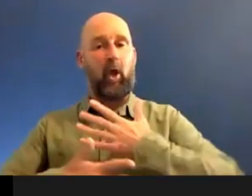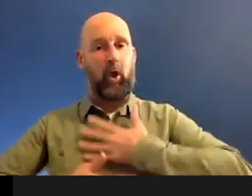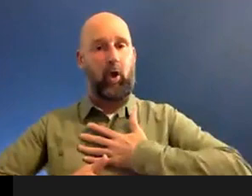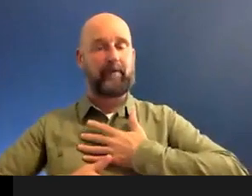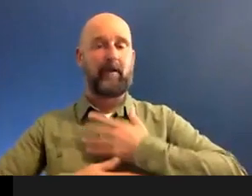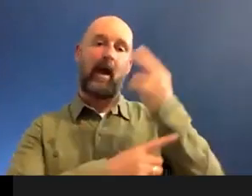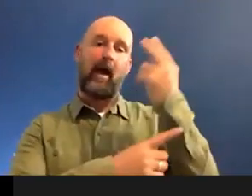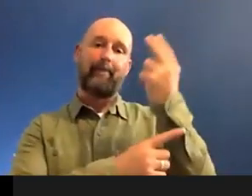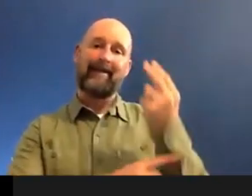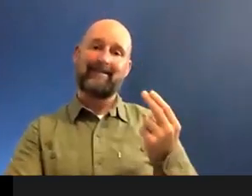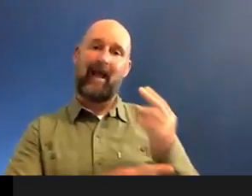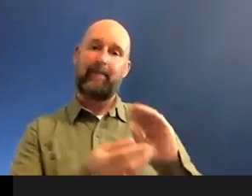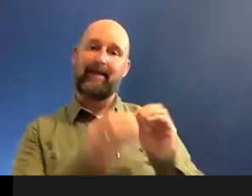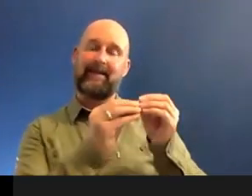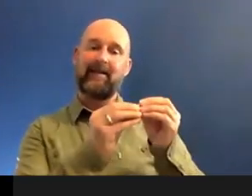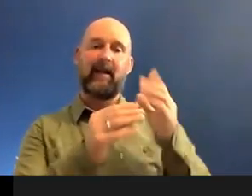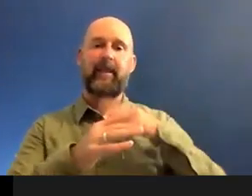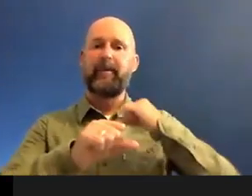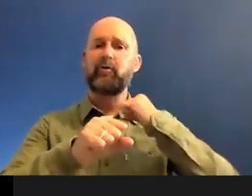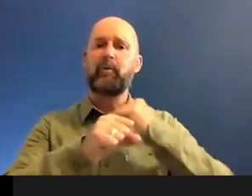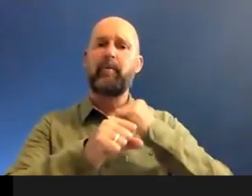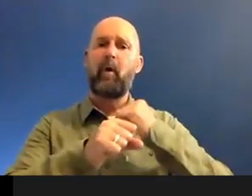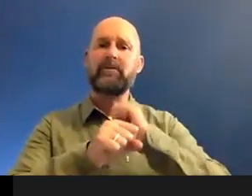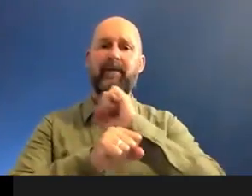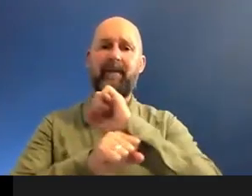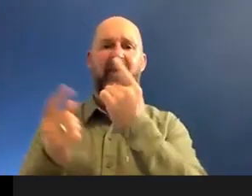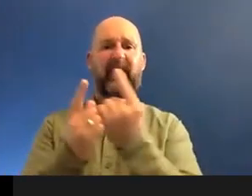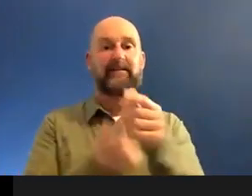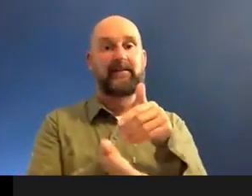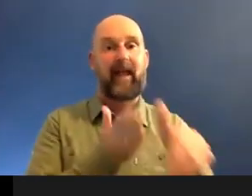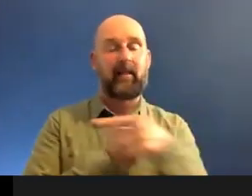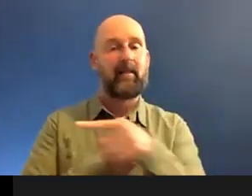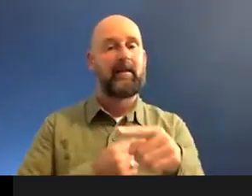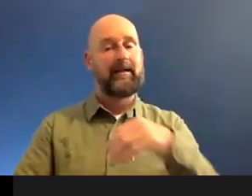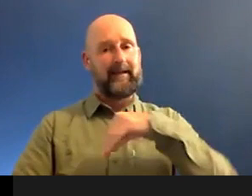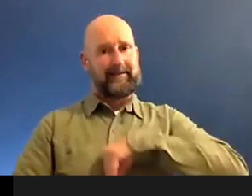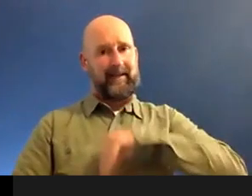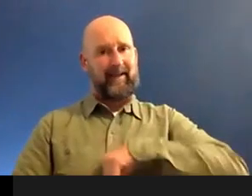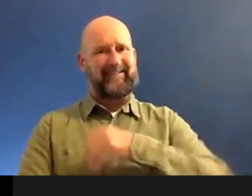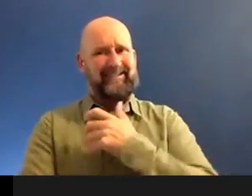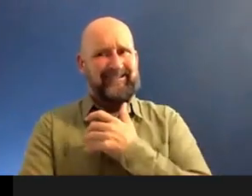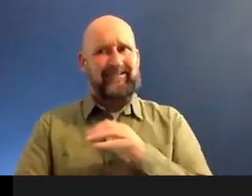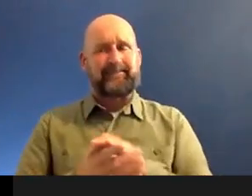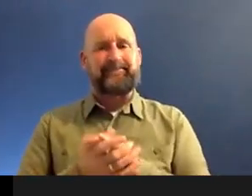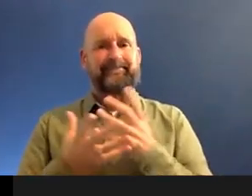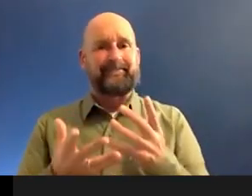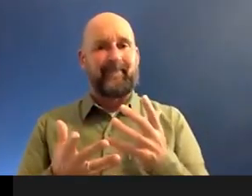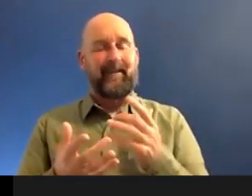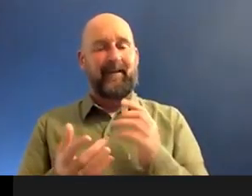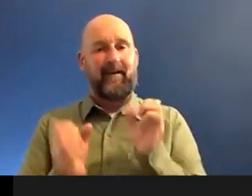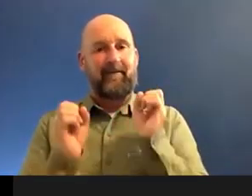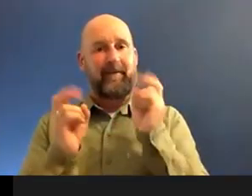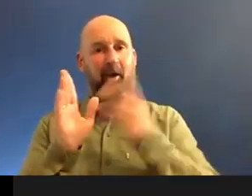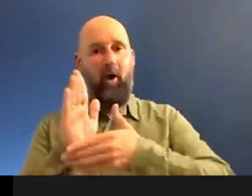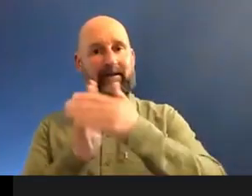and they wanted me to promote some of their items. But deep down, part of me is like, wow, that's a free holiday to